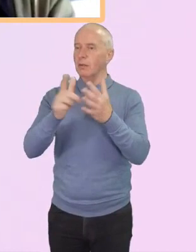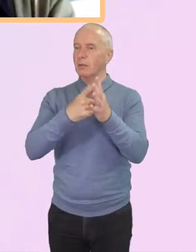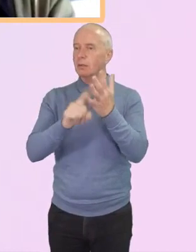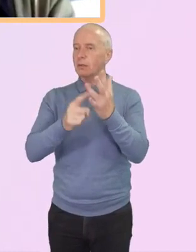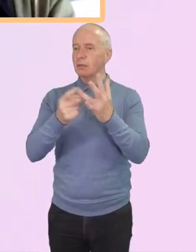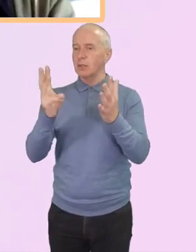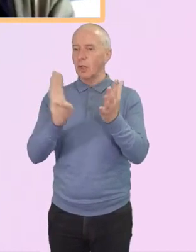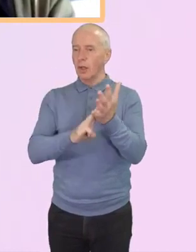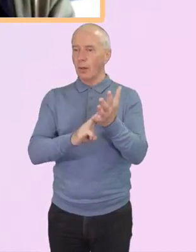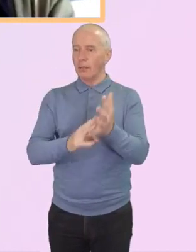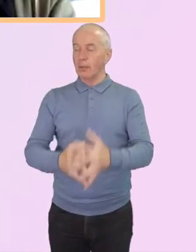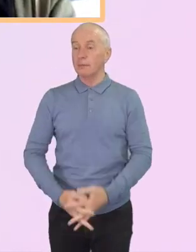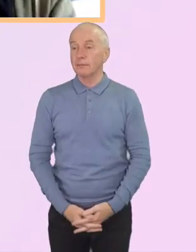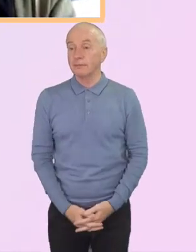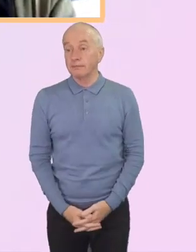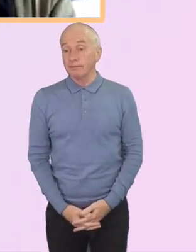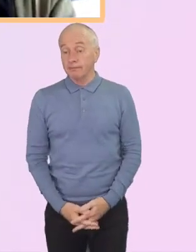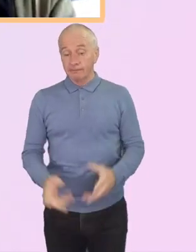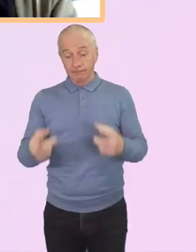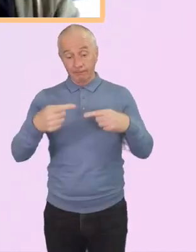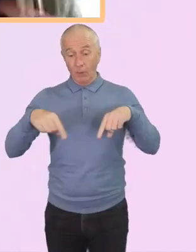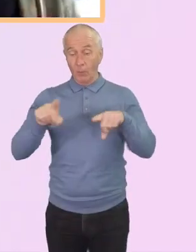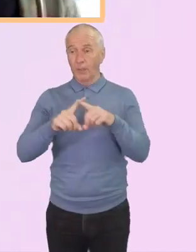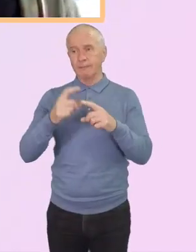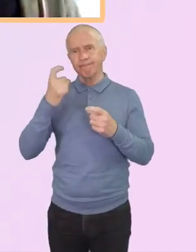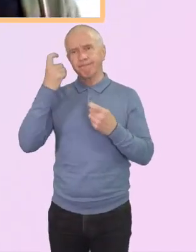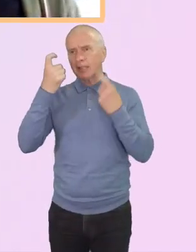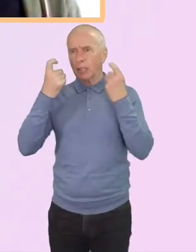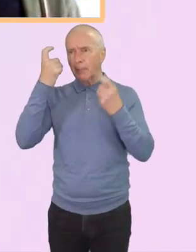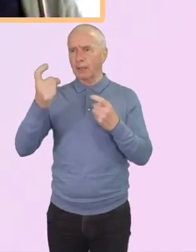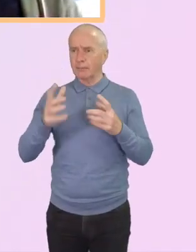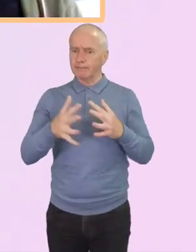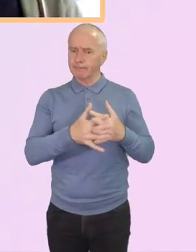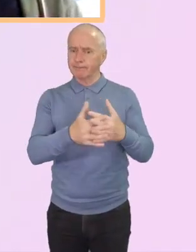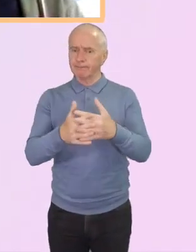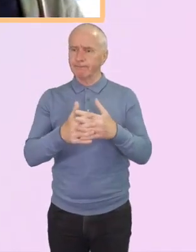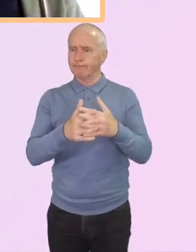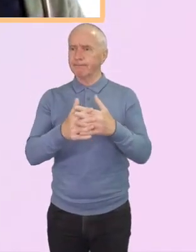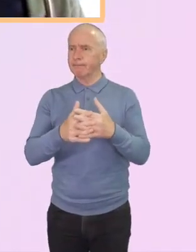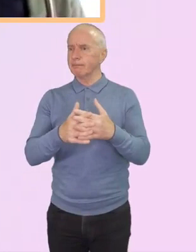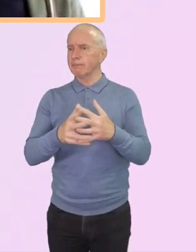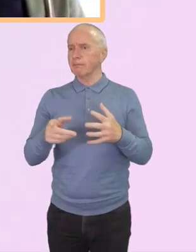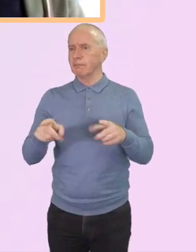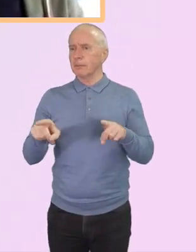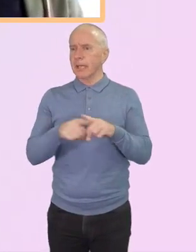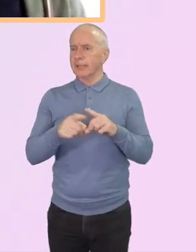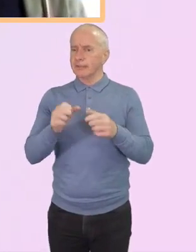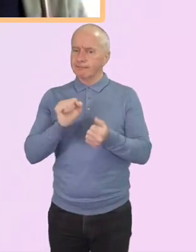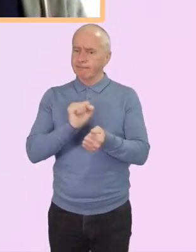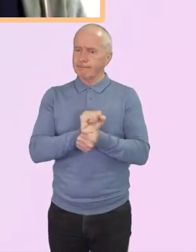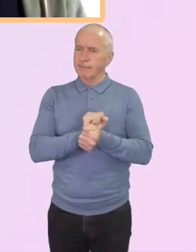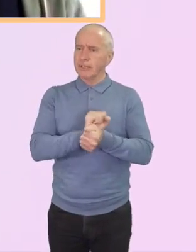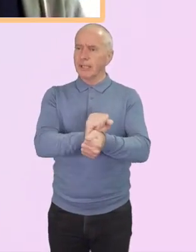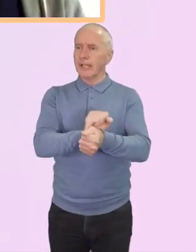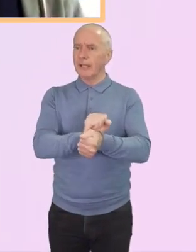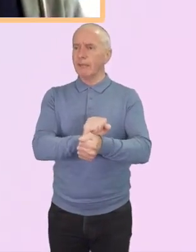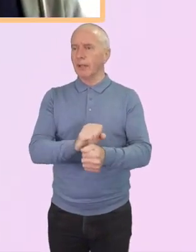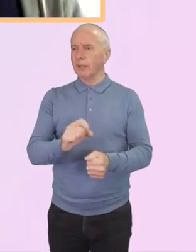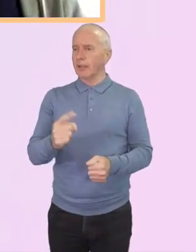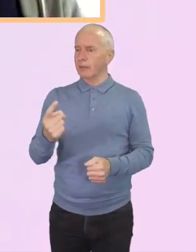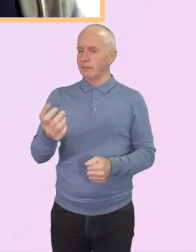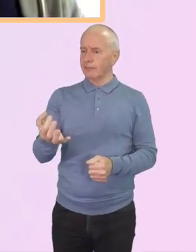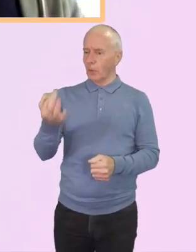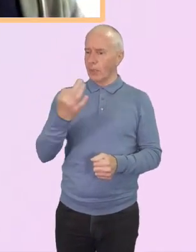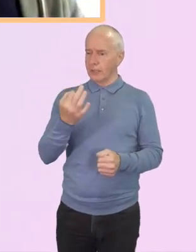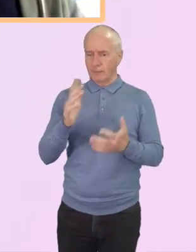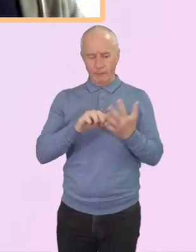So while we're thinking about the states, it's good to think about enslavement. And I'll take one of the questions from the chat box